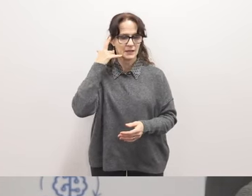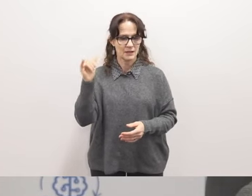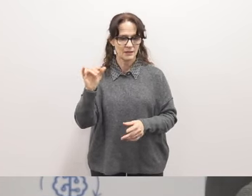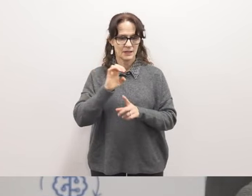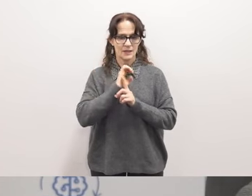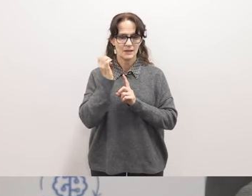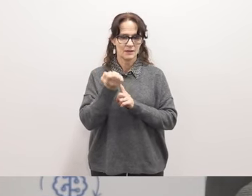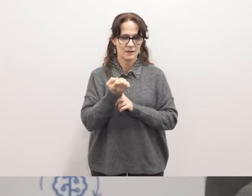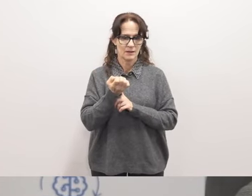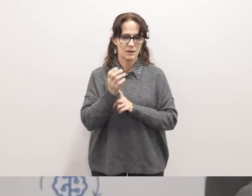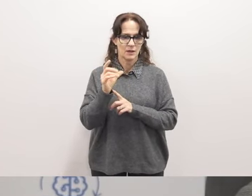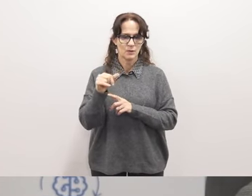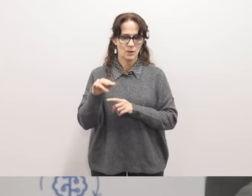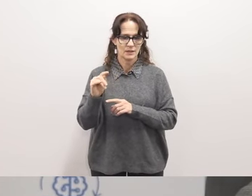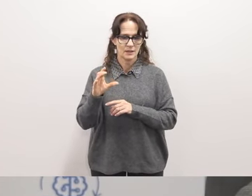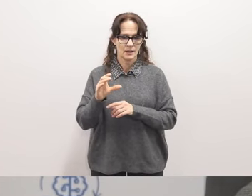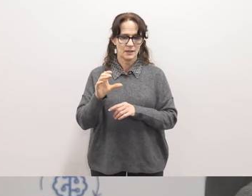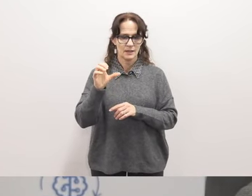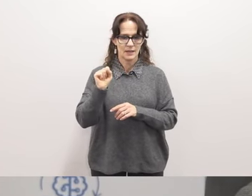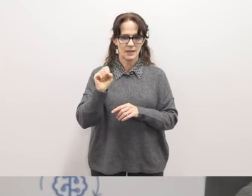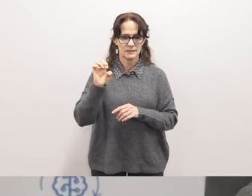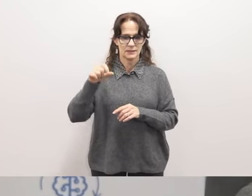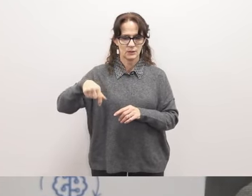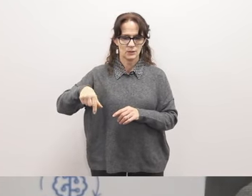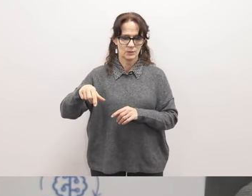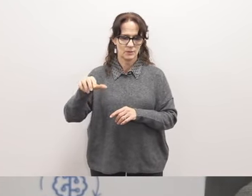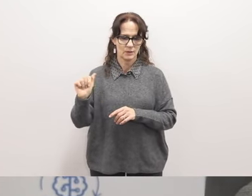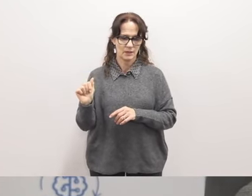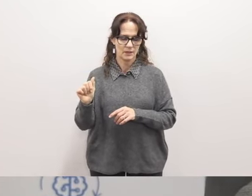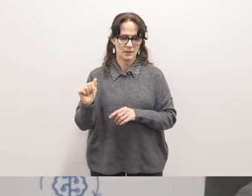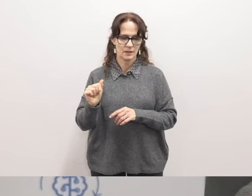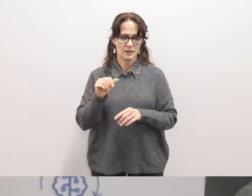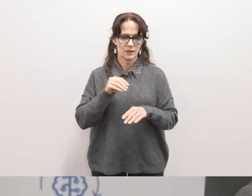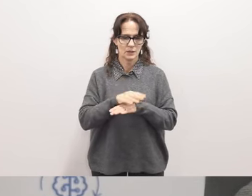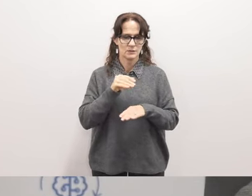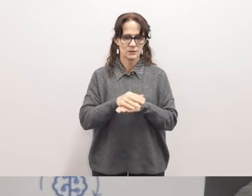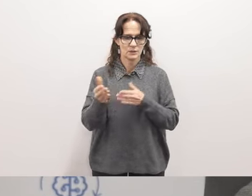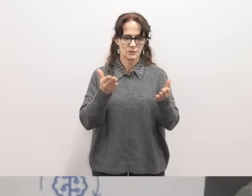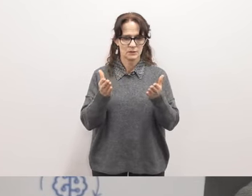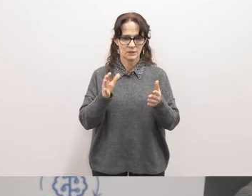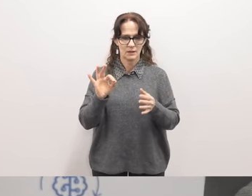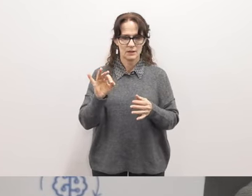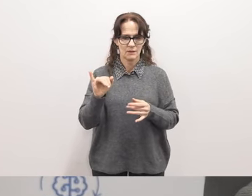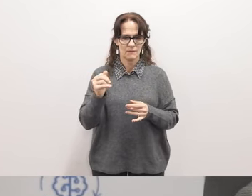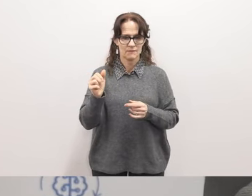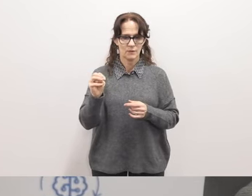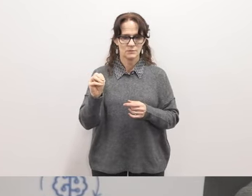environmental quality act or sequa consulting services firms